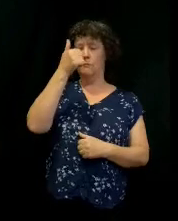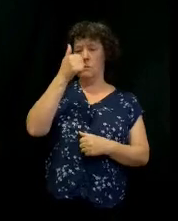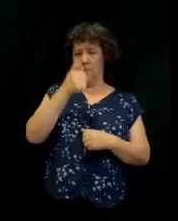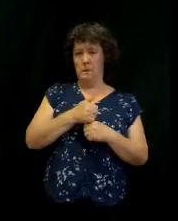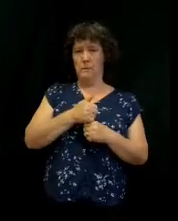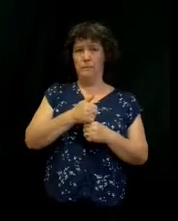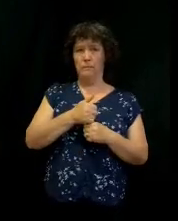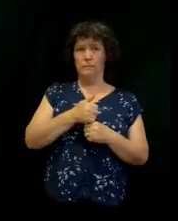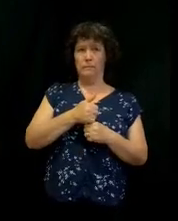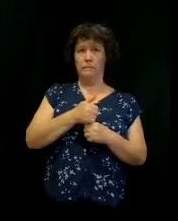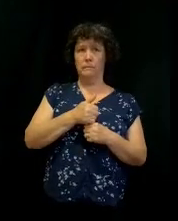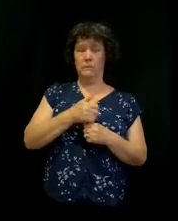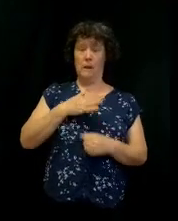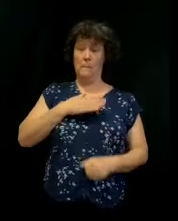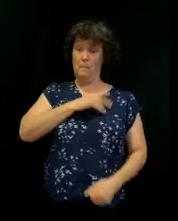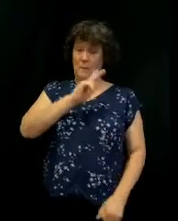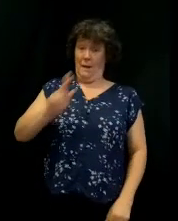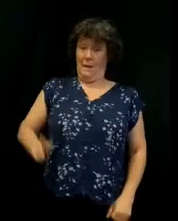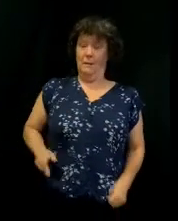My king's worthy of worship.